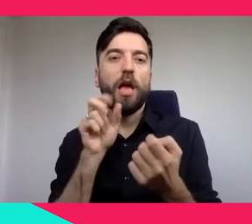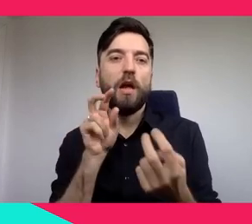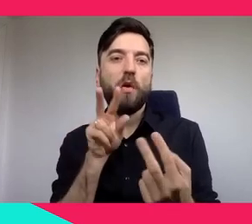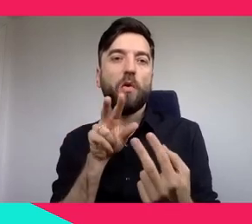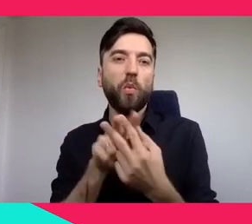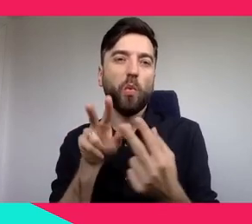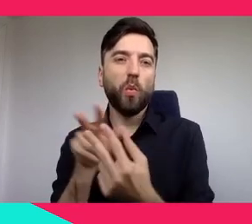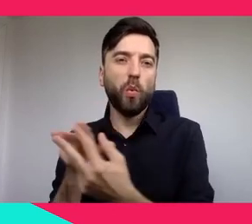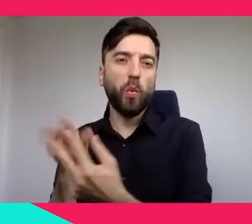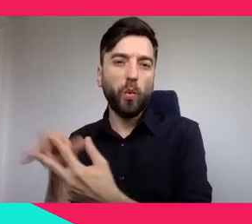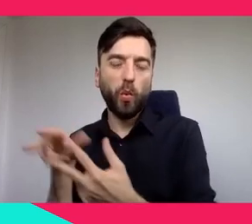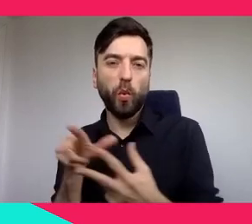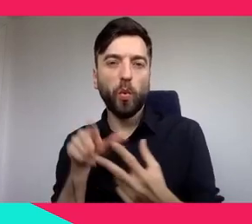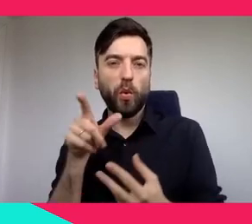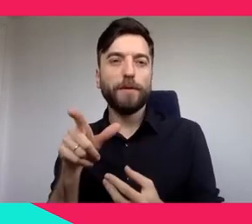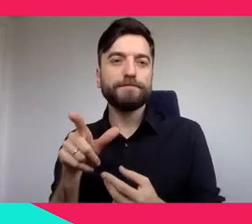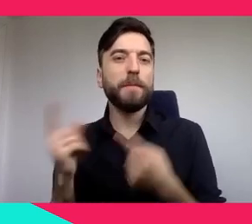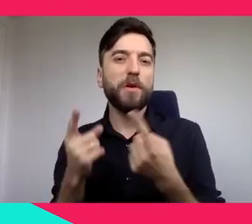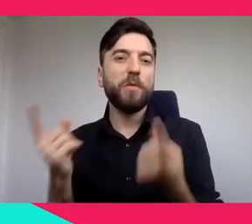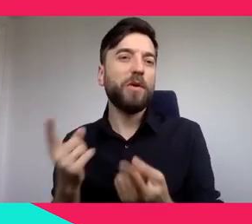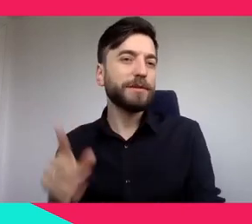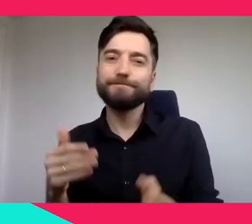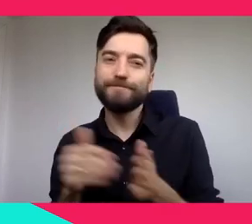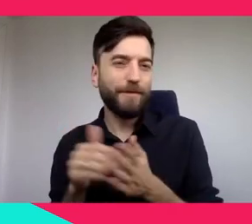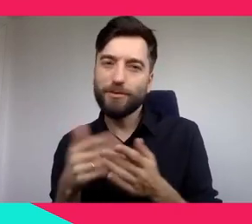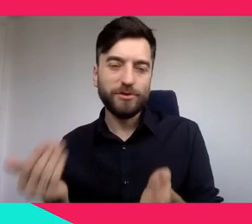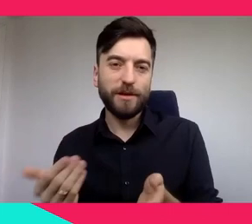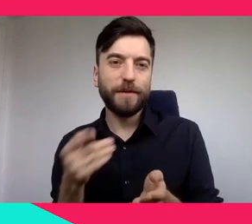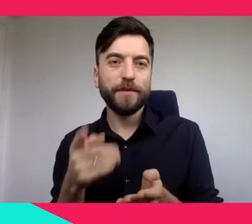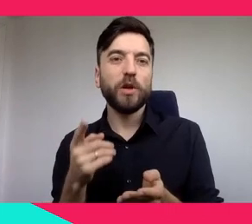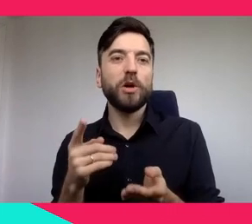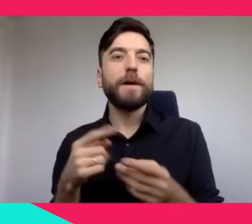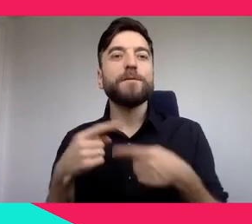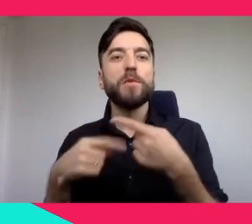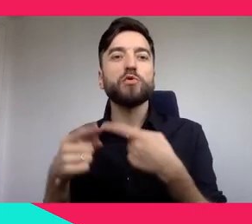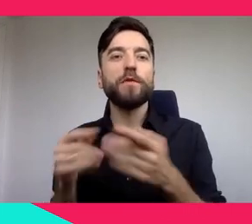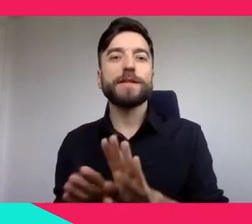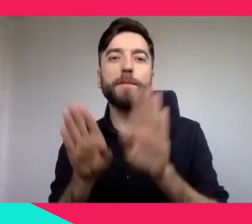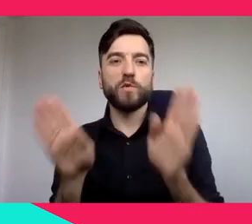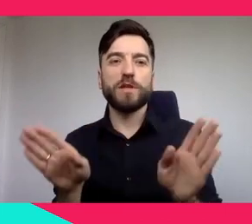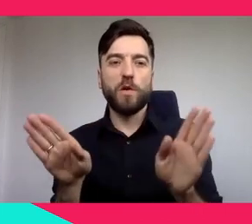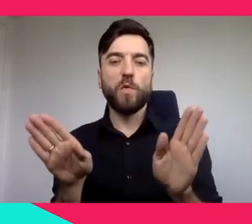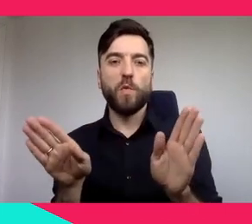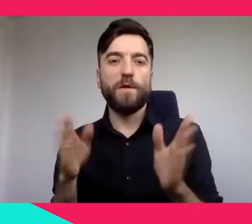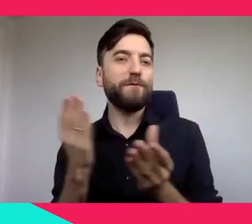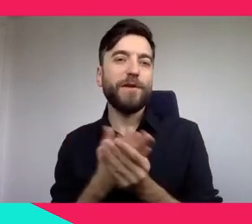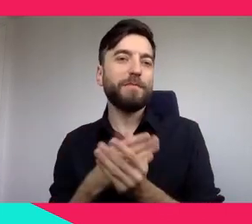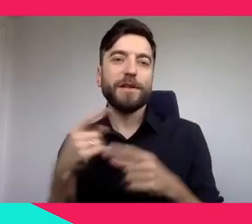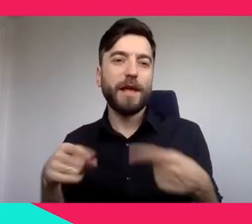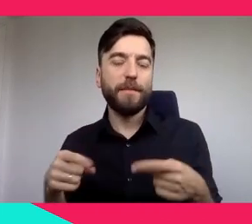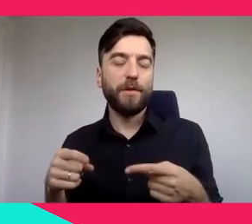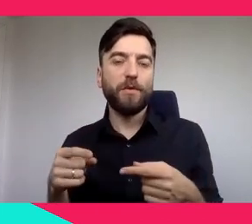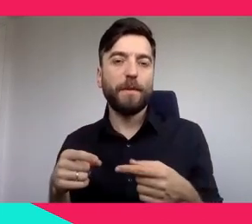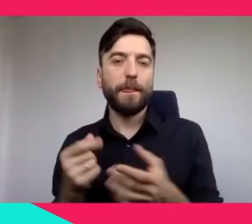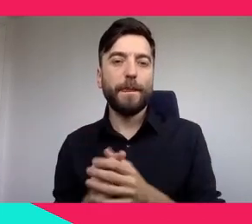although it adds to the innovative image of the venues where it was operated, such as the MIT